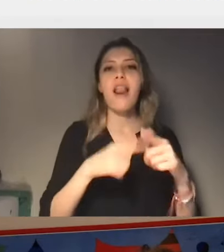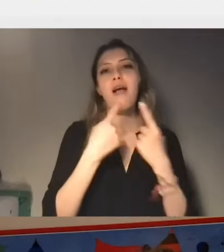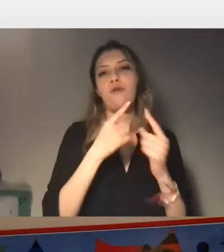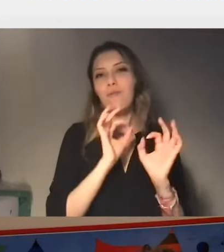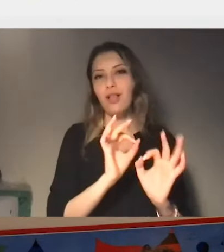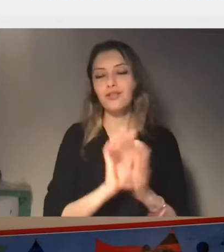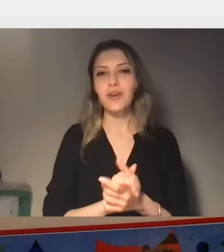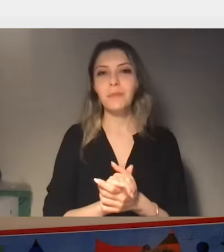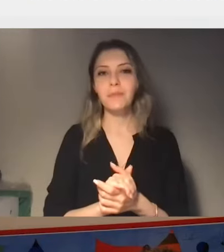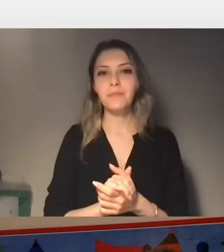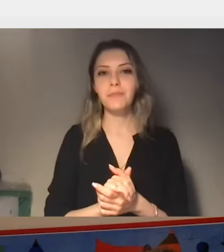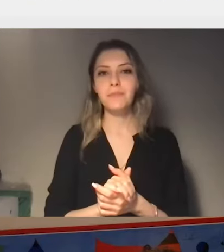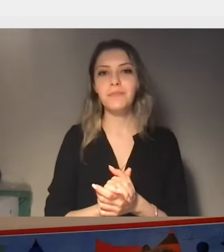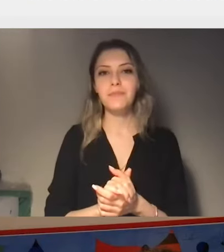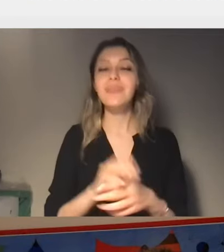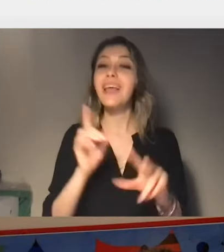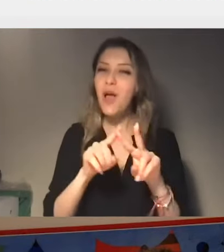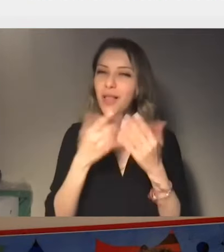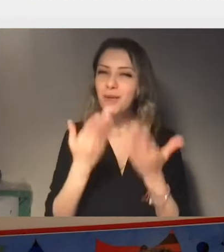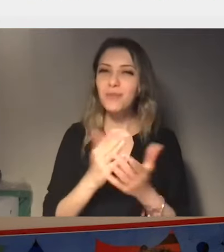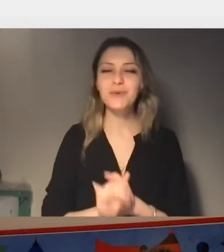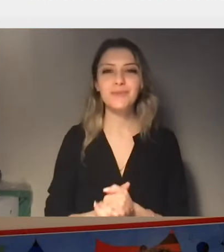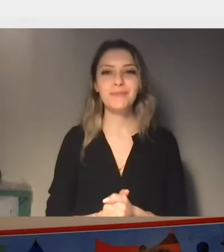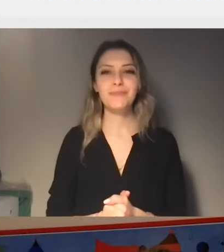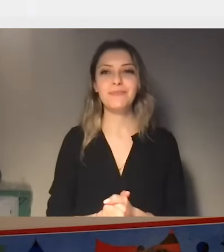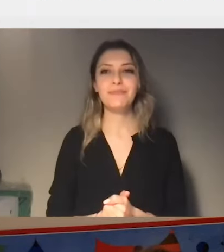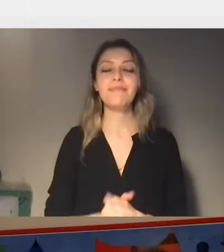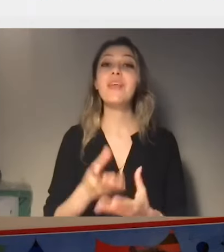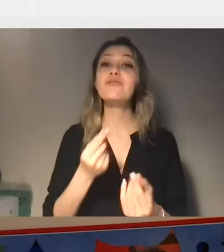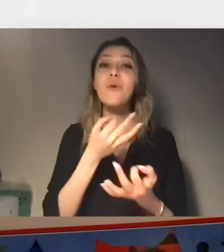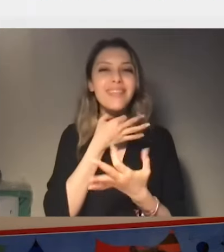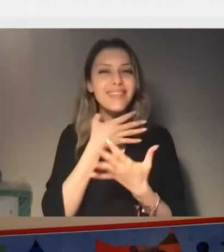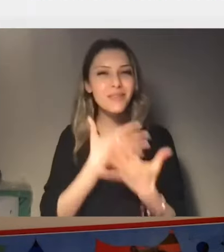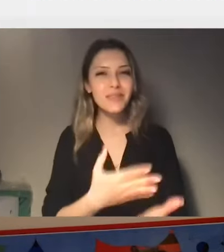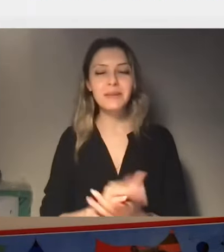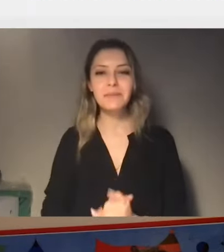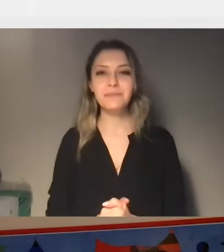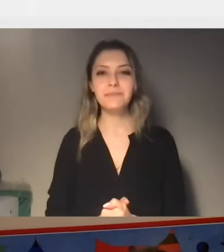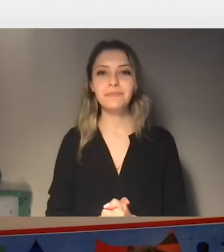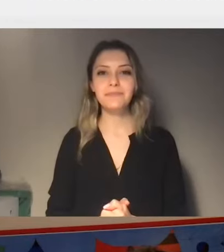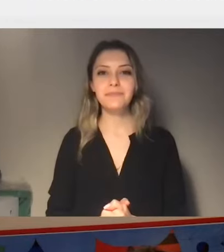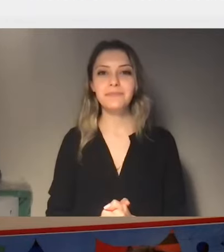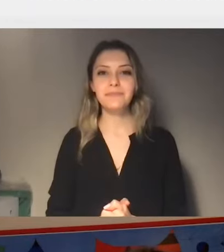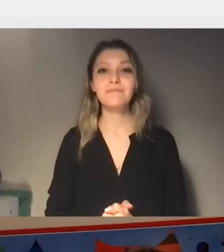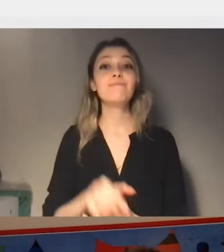yours. Thank you. Thank you. very much. Thank you for inviting me here today.